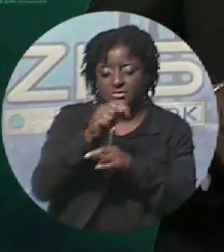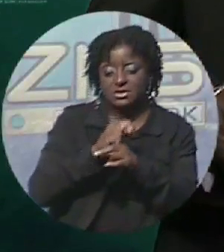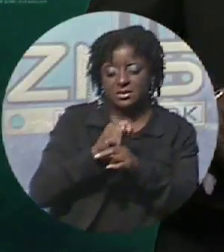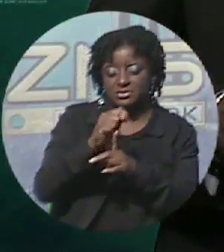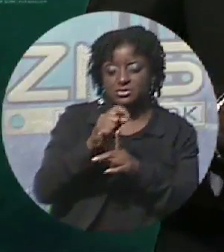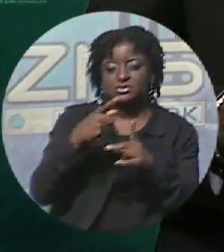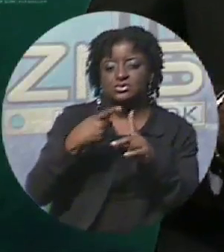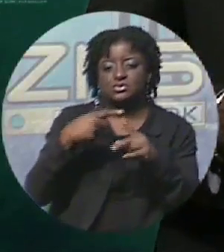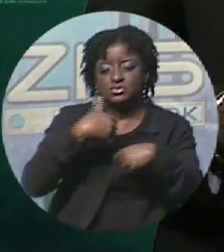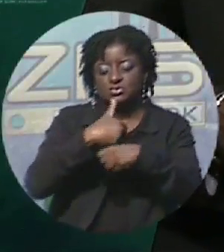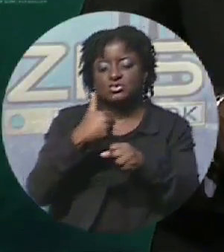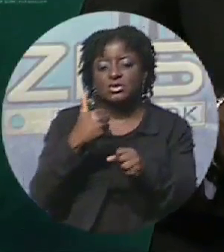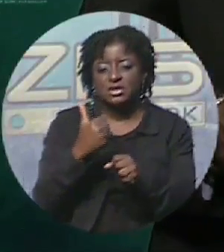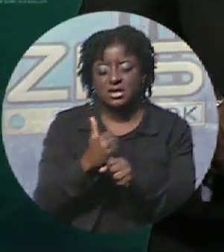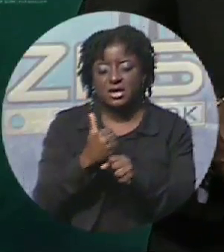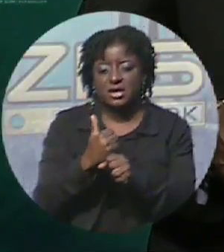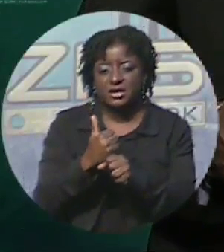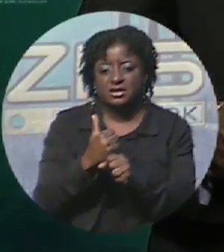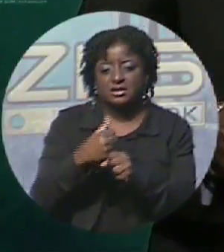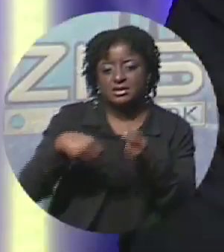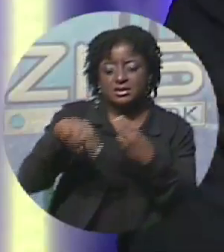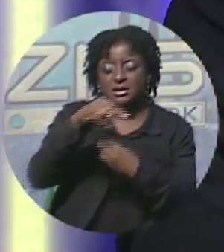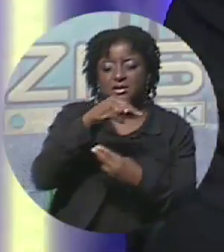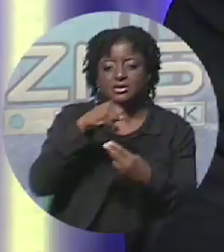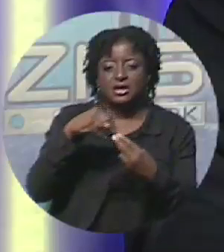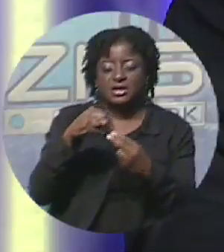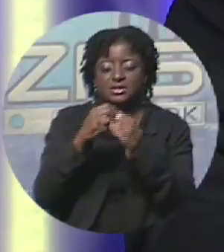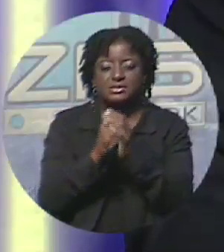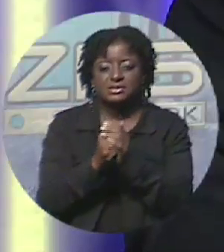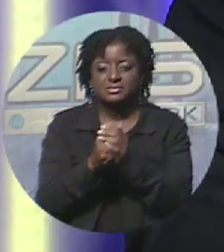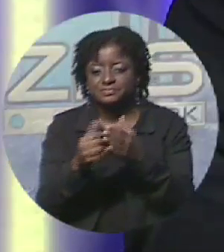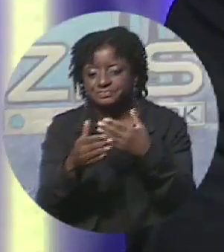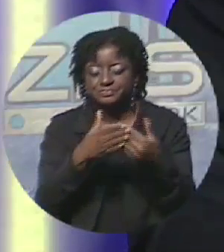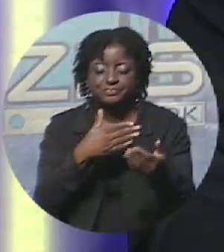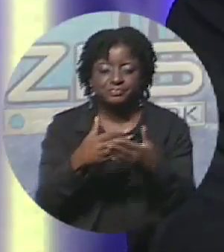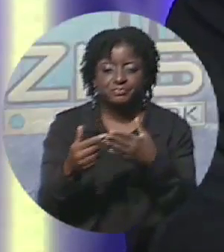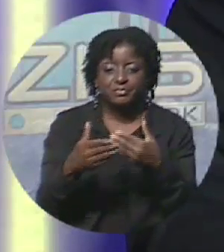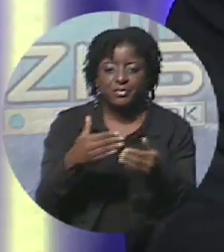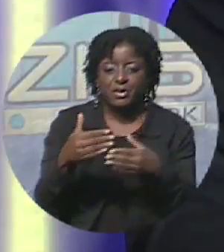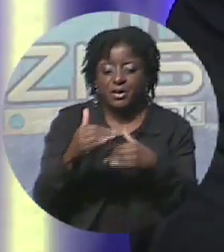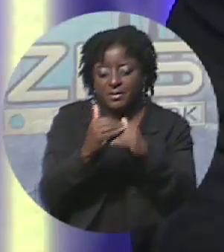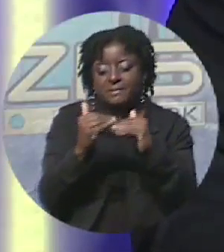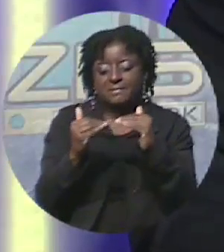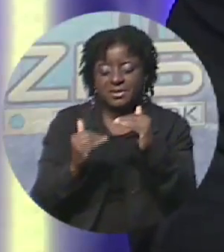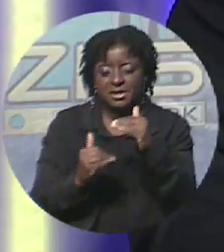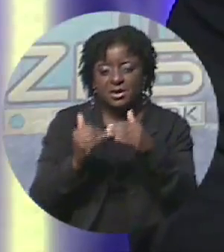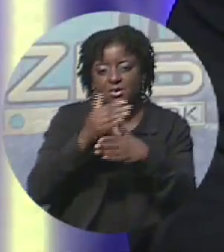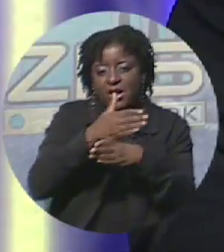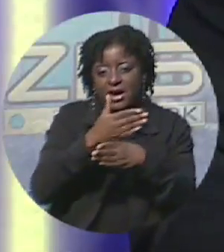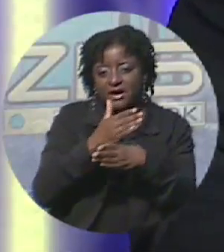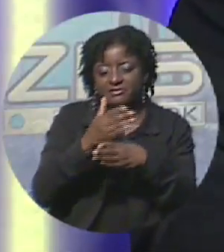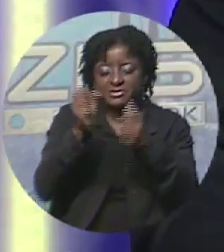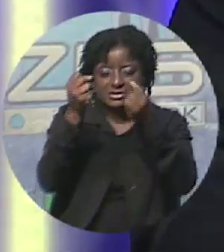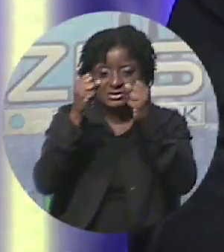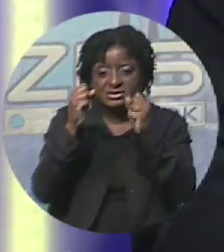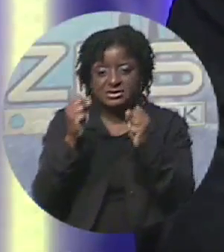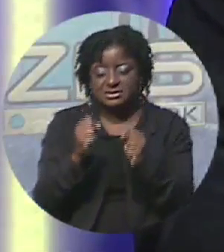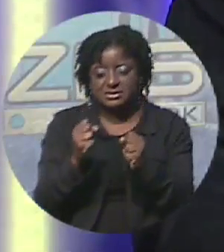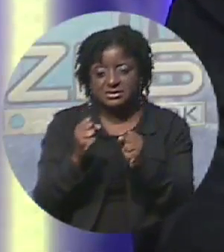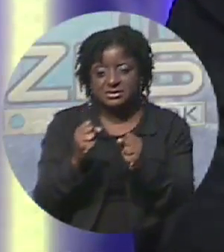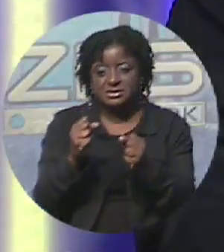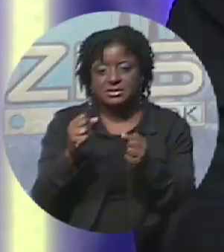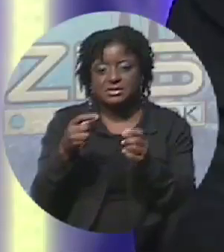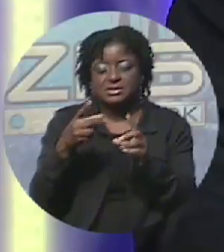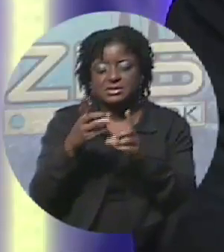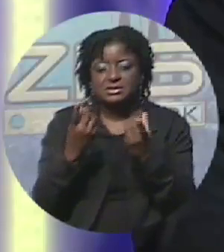positive direction for tropical cyclone development. Now, Basil, even though it is a below-average season that's being predicted, does